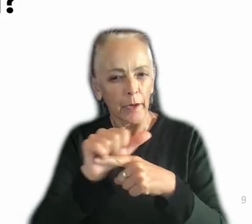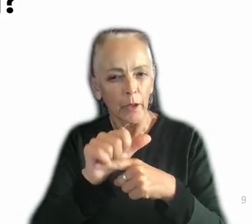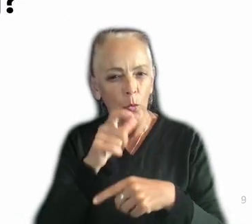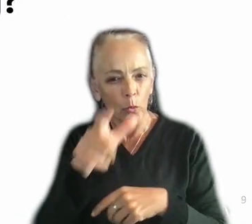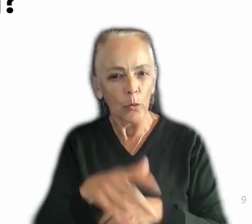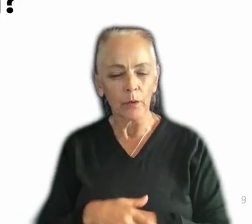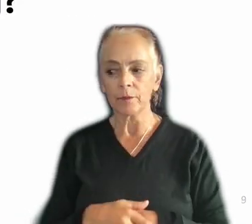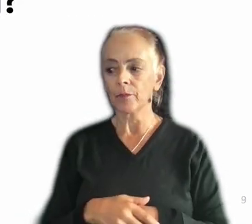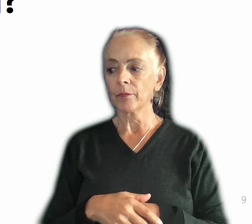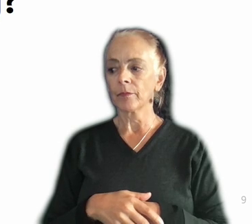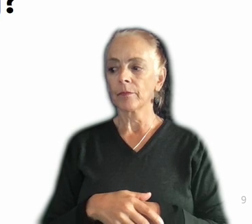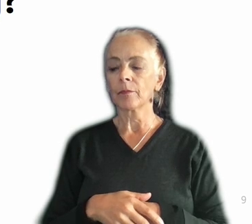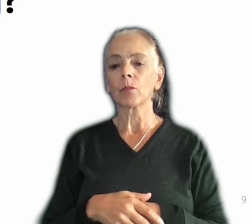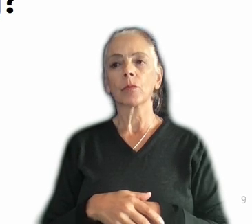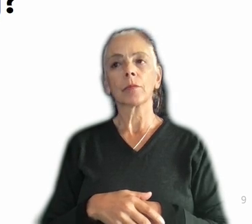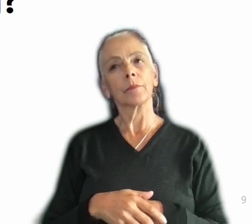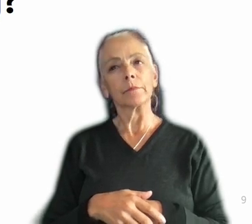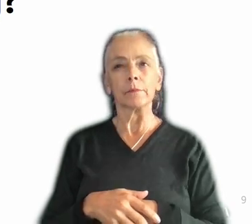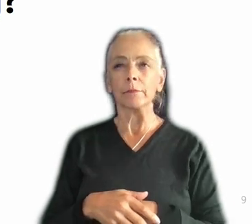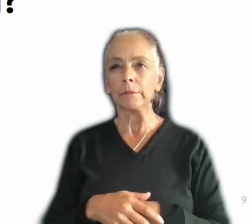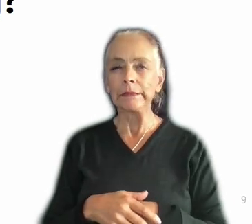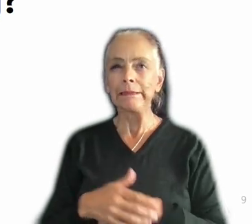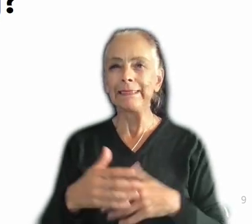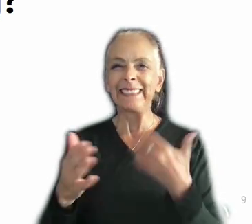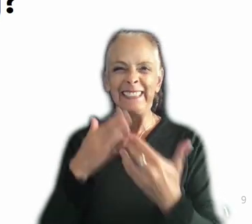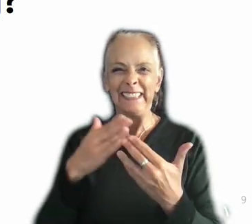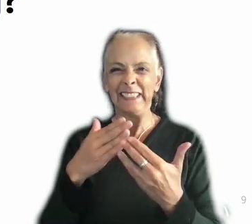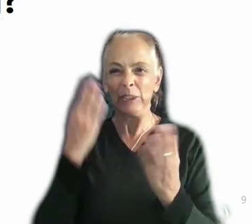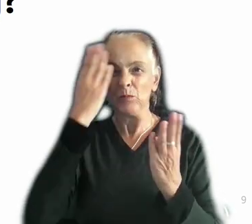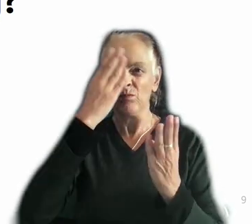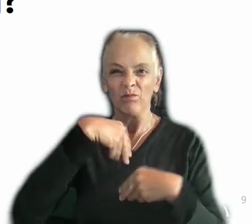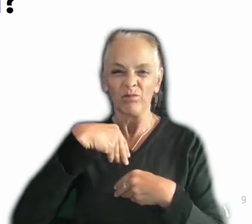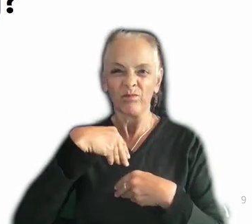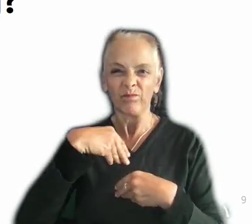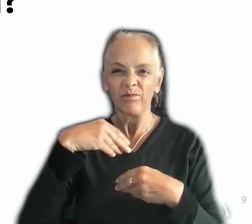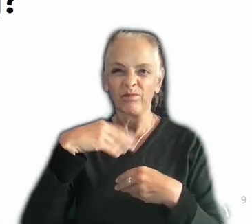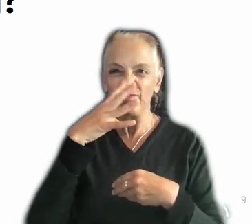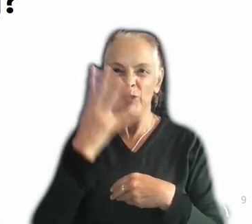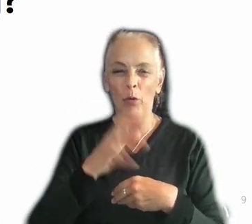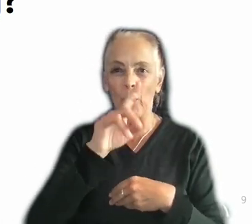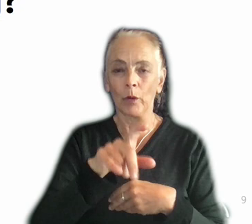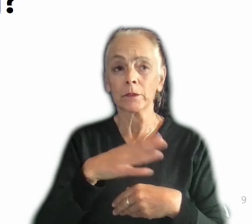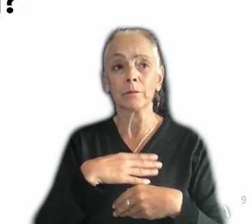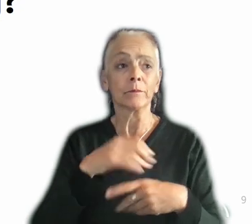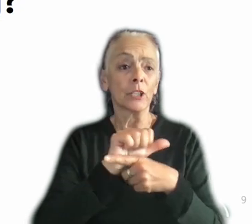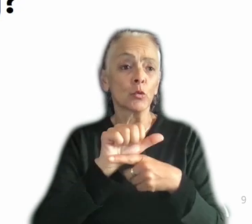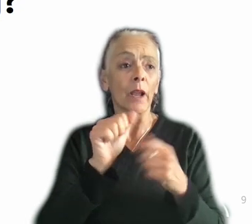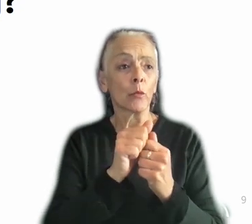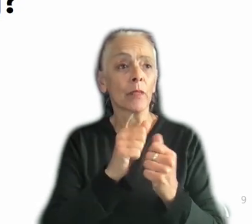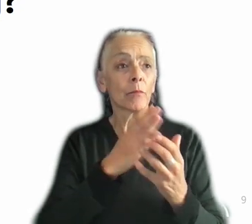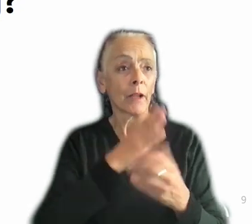I think this is a tempting question to skip over, right? I'm, I'm training my directs. I'm training the people I mentor. I'm training